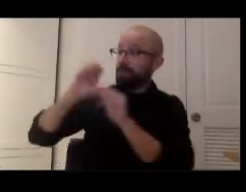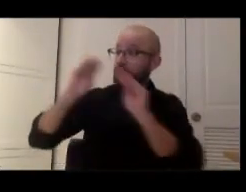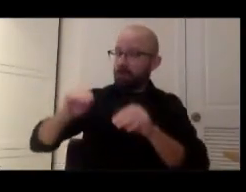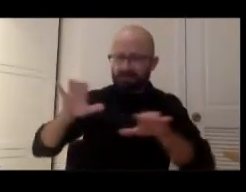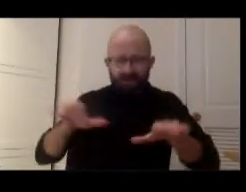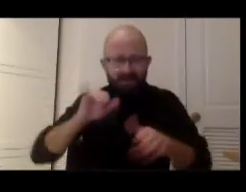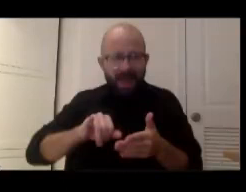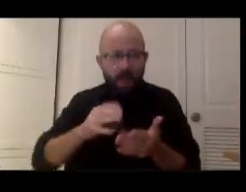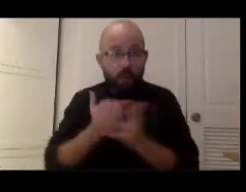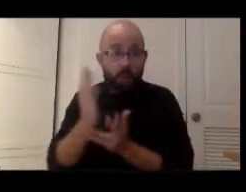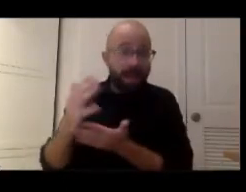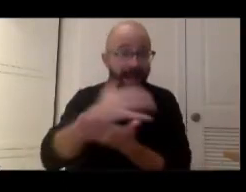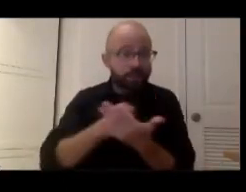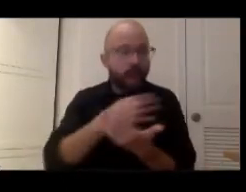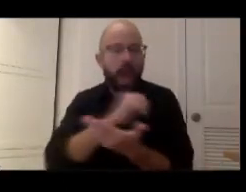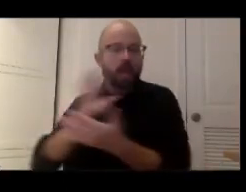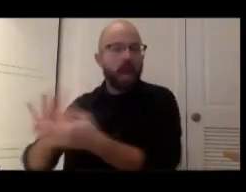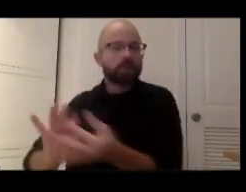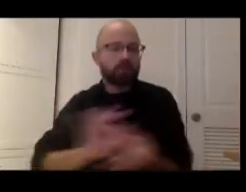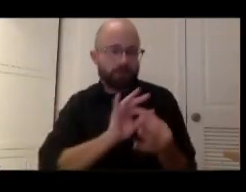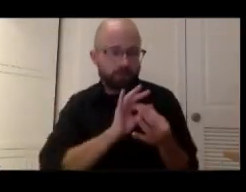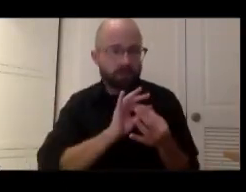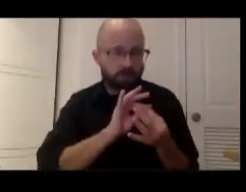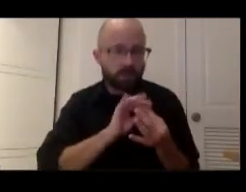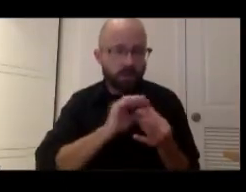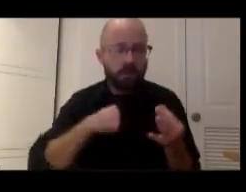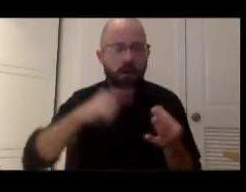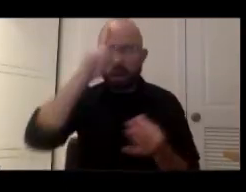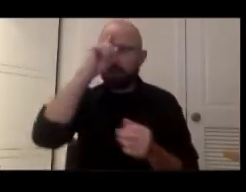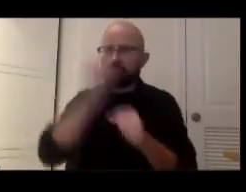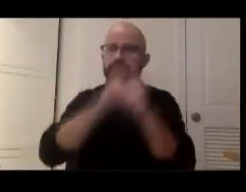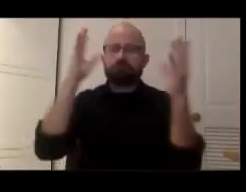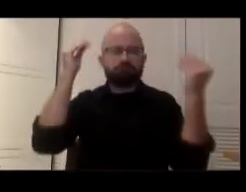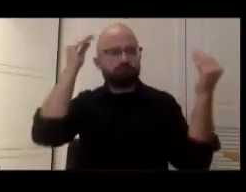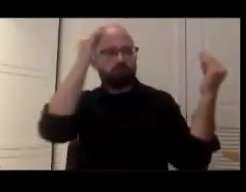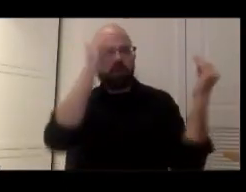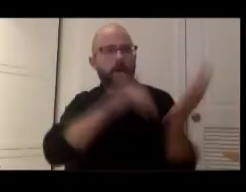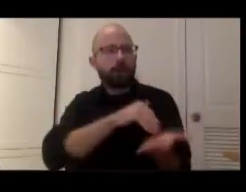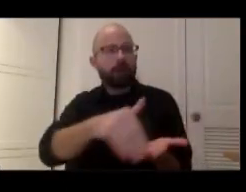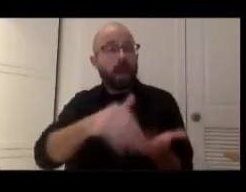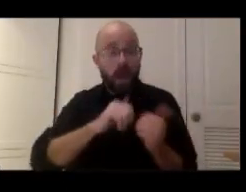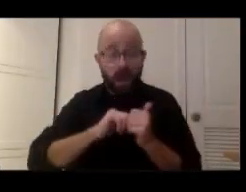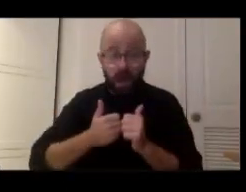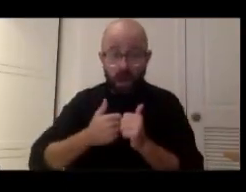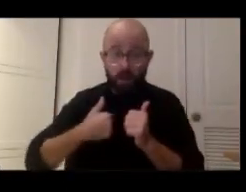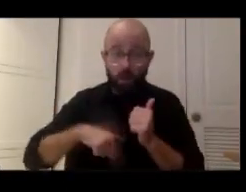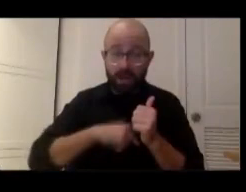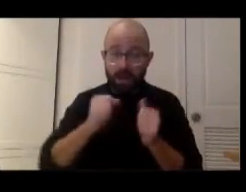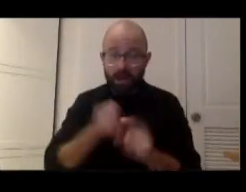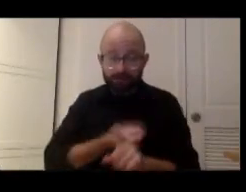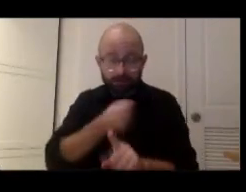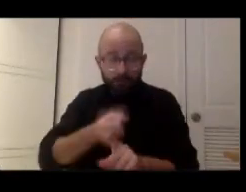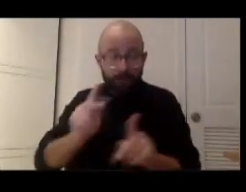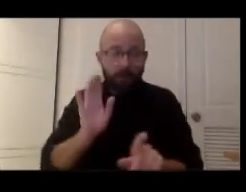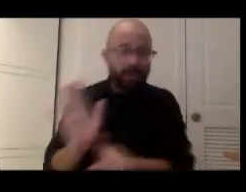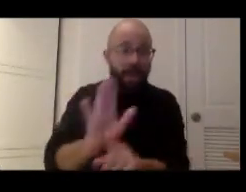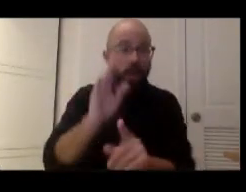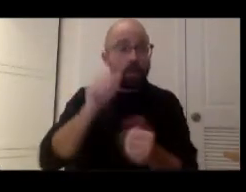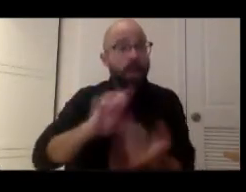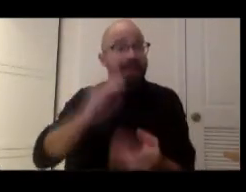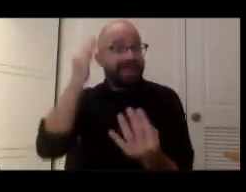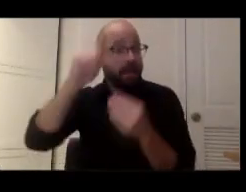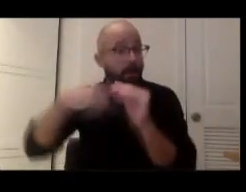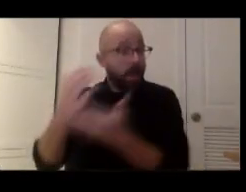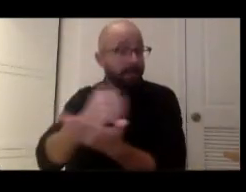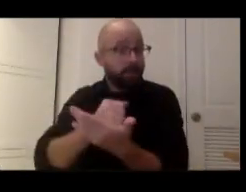connections and that's what I think about a lot is is how we can change how people think of collections because you'll recall there was a moment